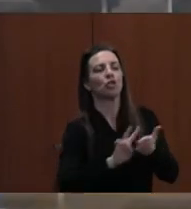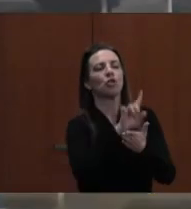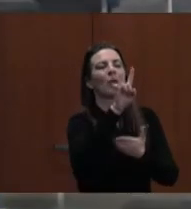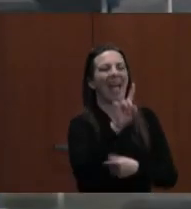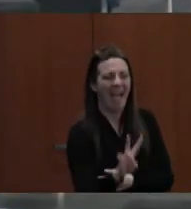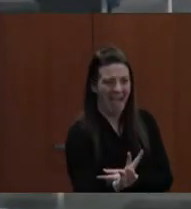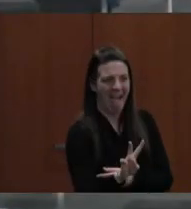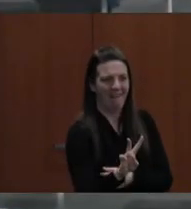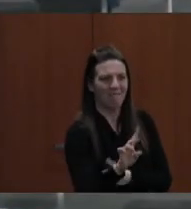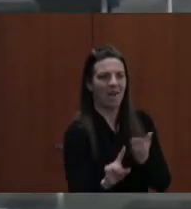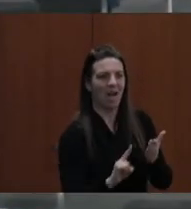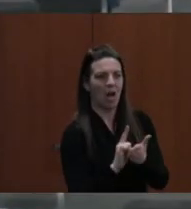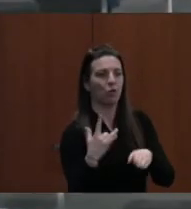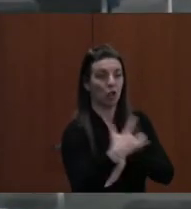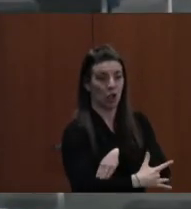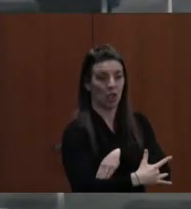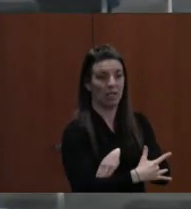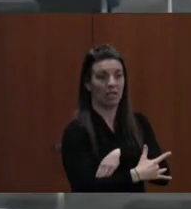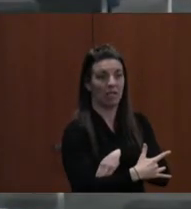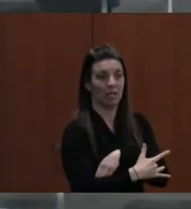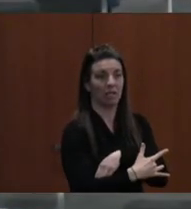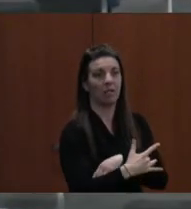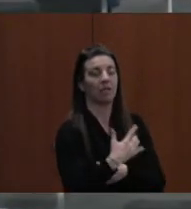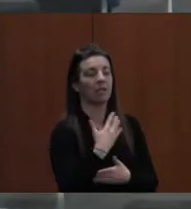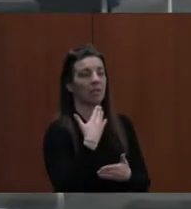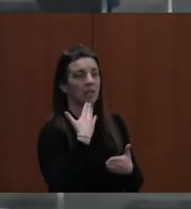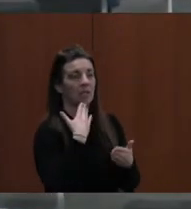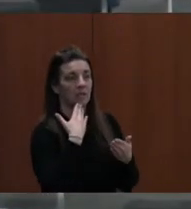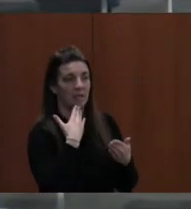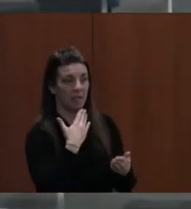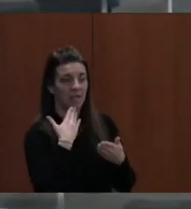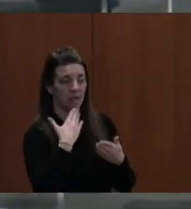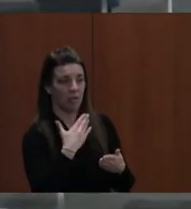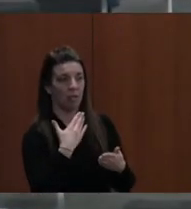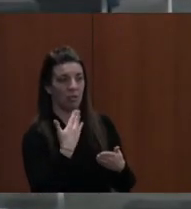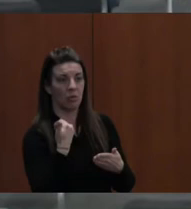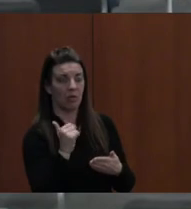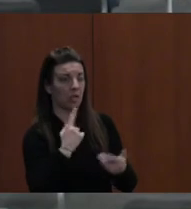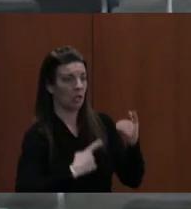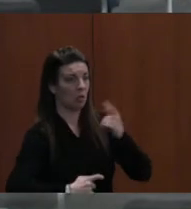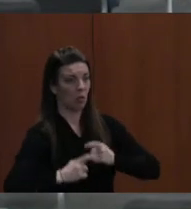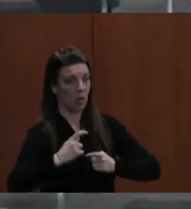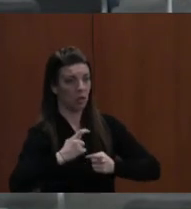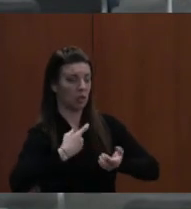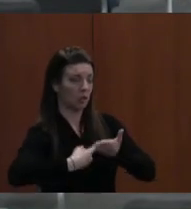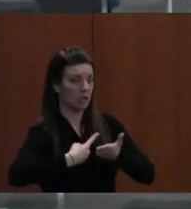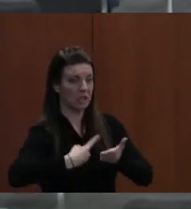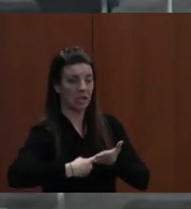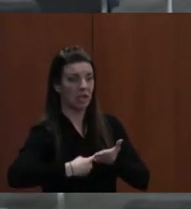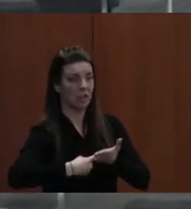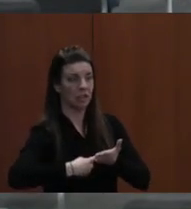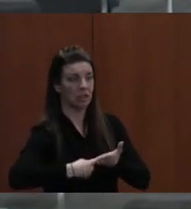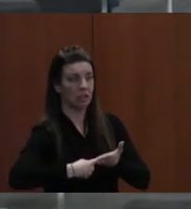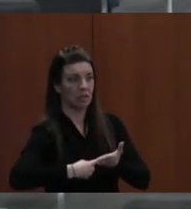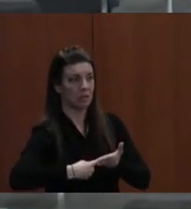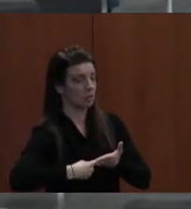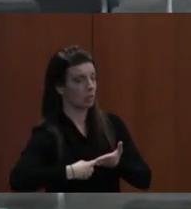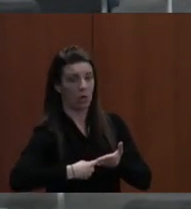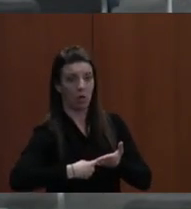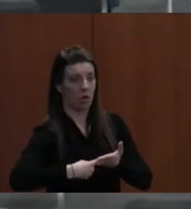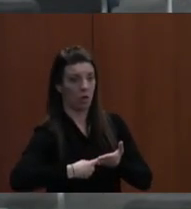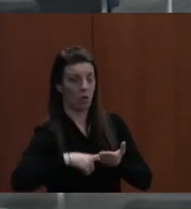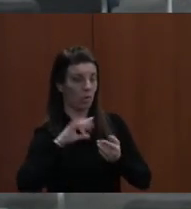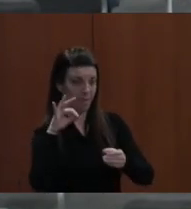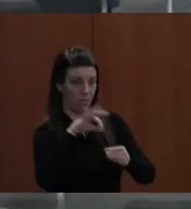YOU, MS. READING. IS THERE A SECOND? SECOND. THANK YOU, DR. ZENHEYER. ANY QUESTIONS? ANY DISCUSSION? WE'LL MOVE TO THE